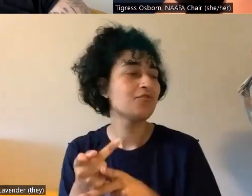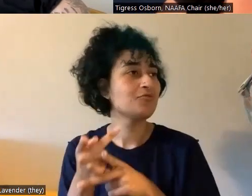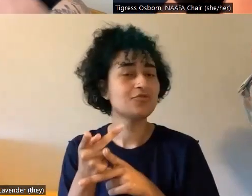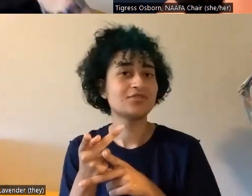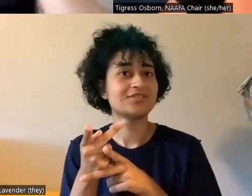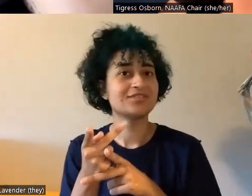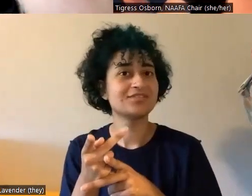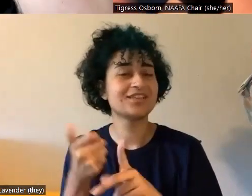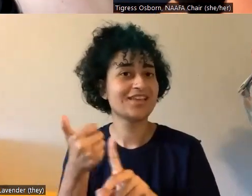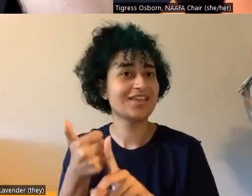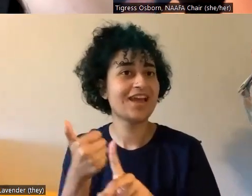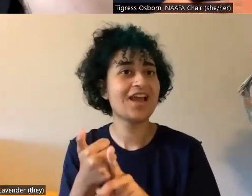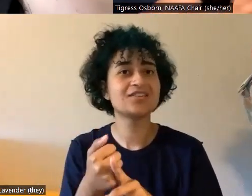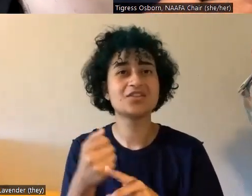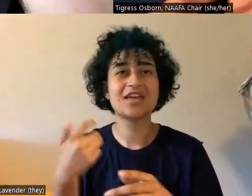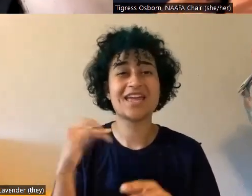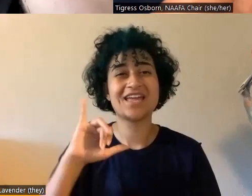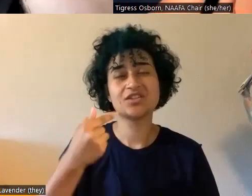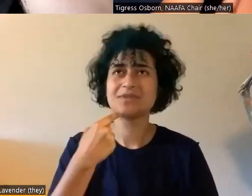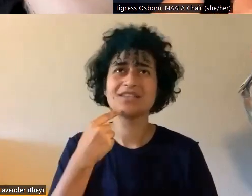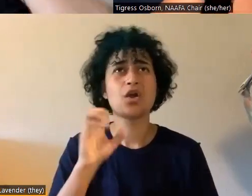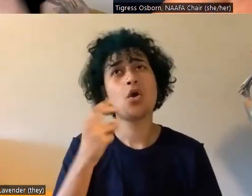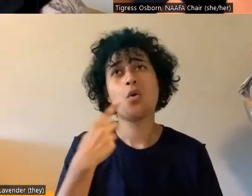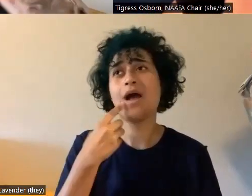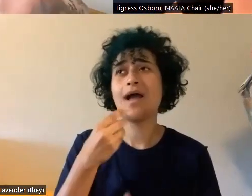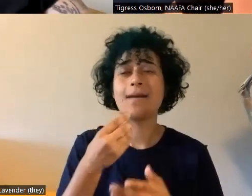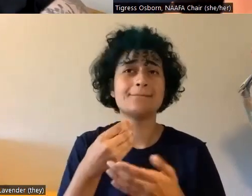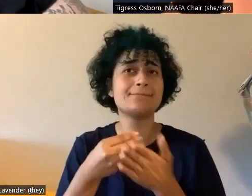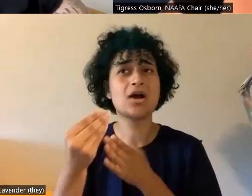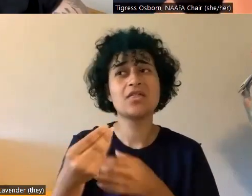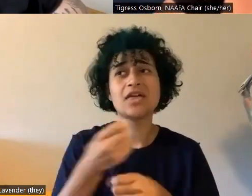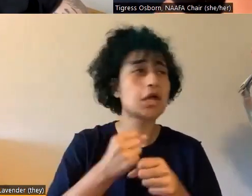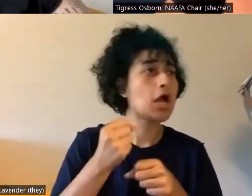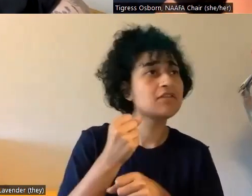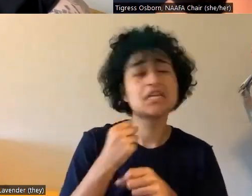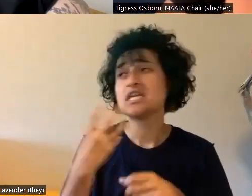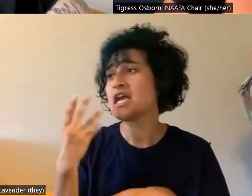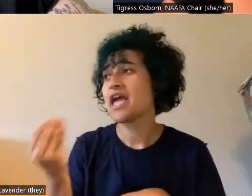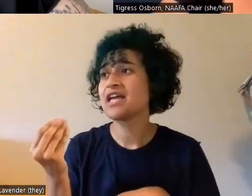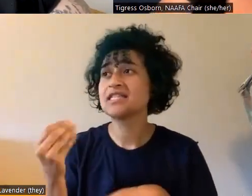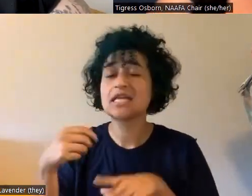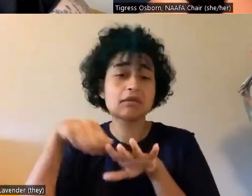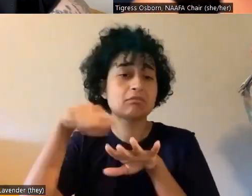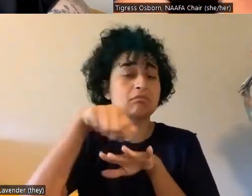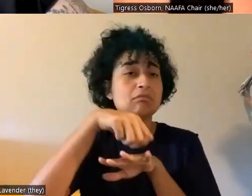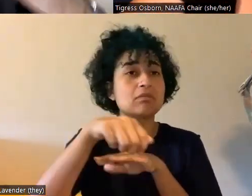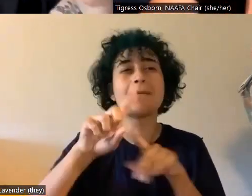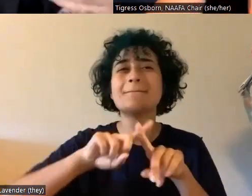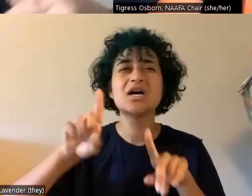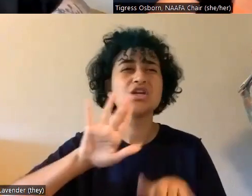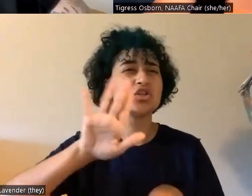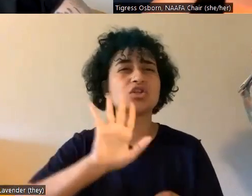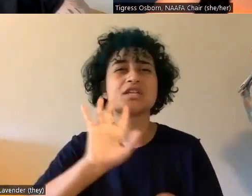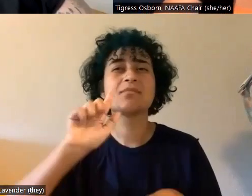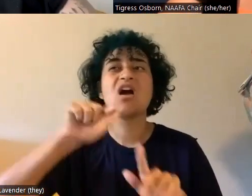and that's how you're talking about that, but also what else? Um, so that's all there.